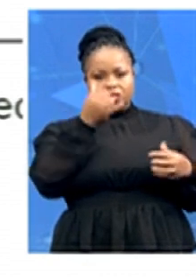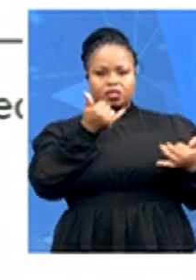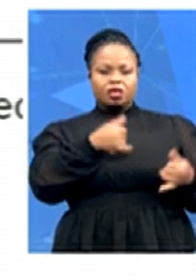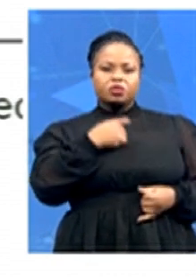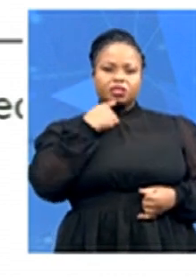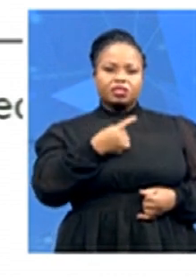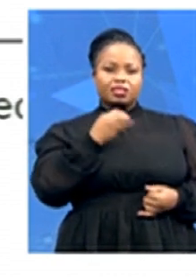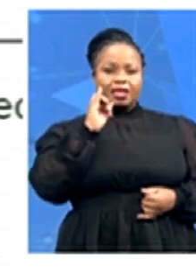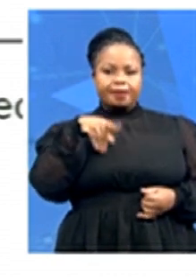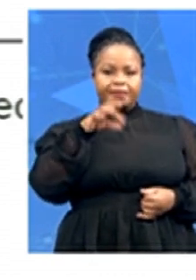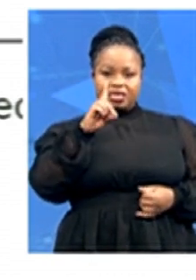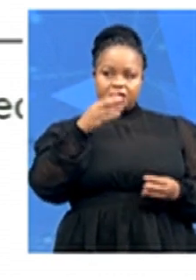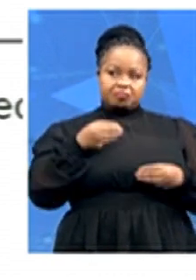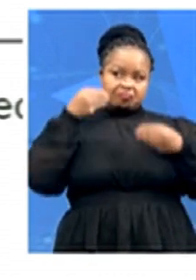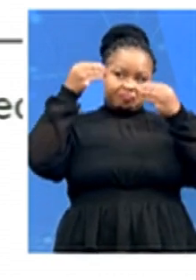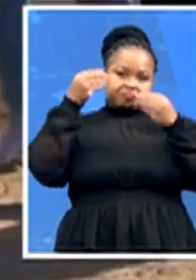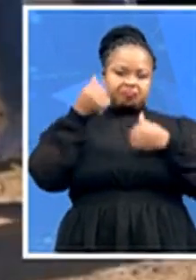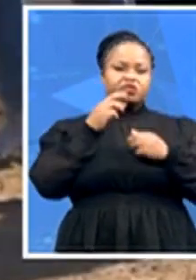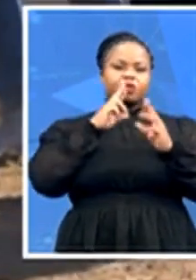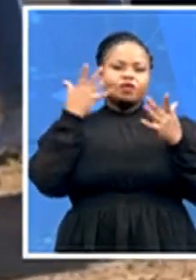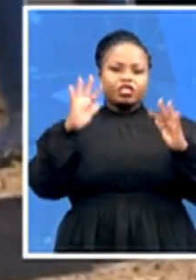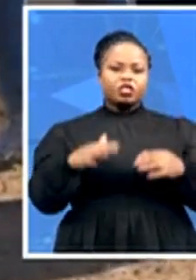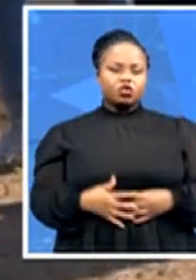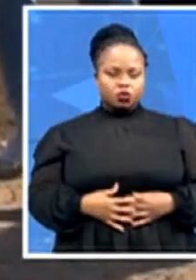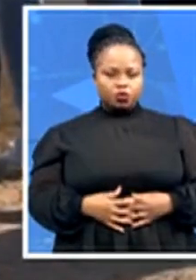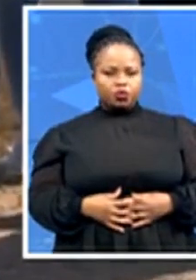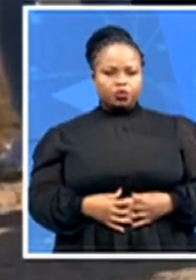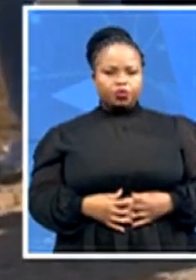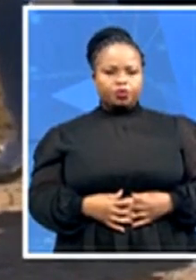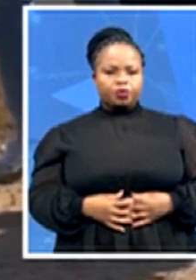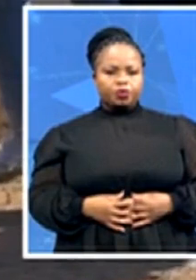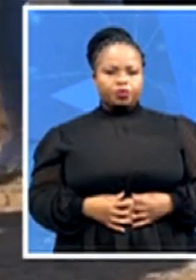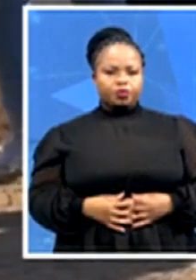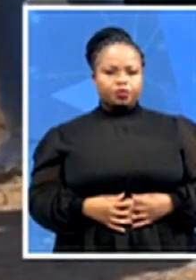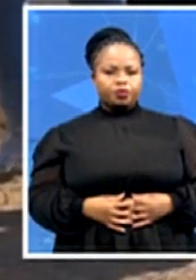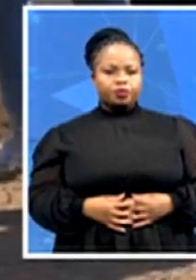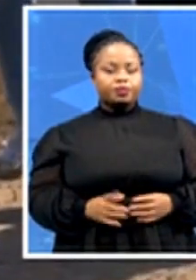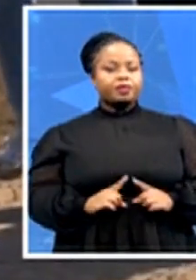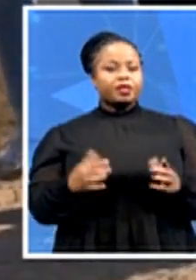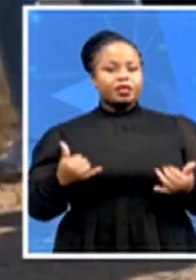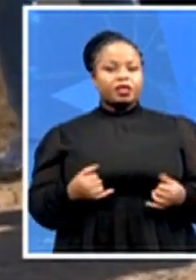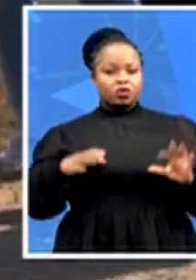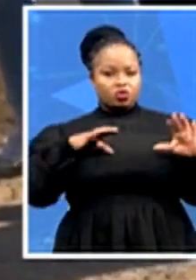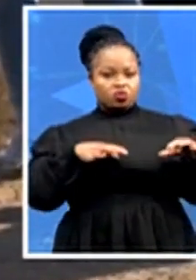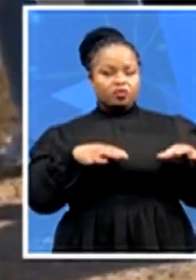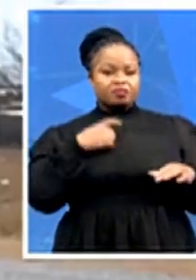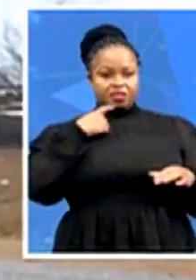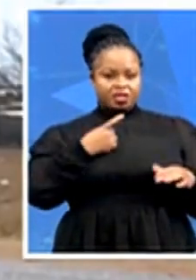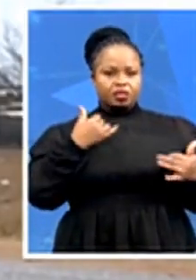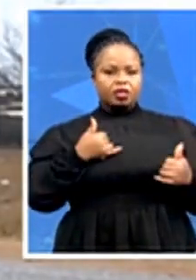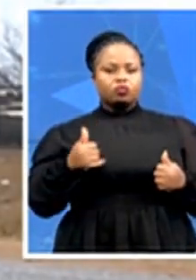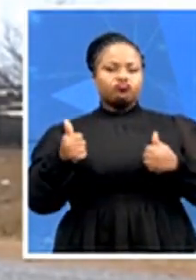Police Investigative Directorate, IPED. Meanwhile, the group is considering a joint legal action against the police.